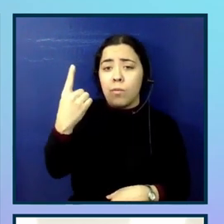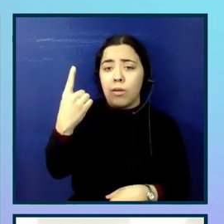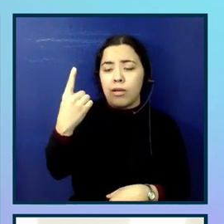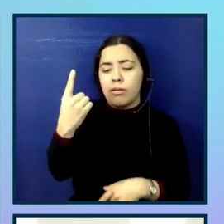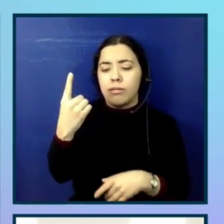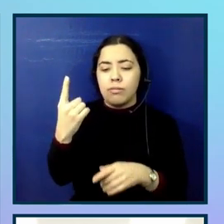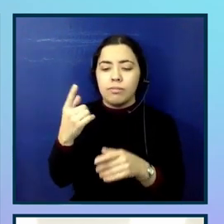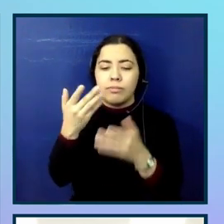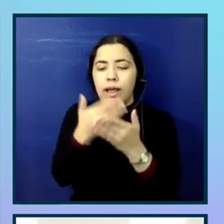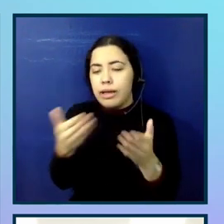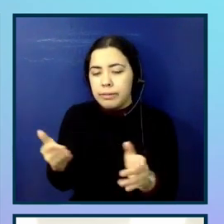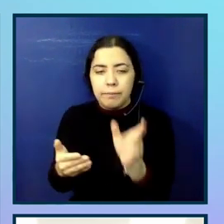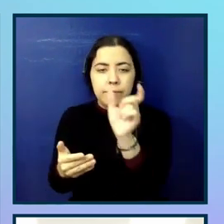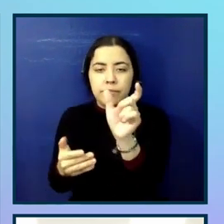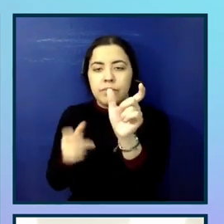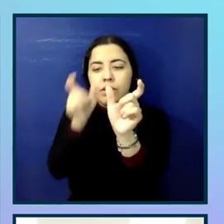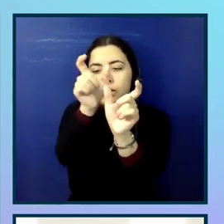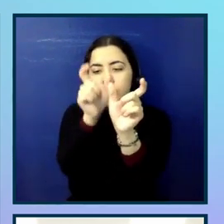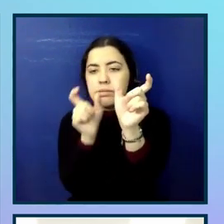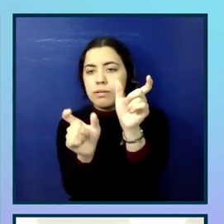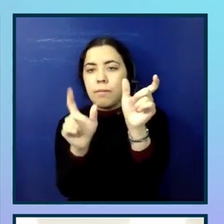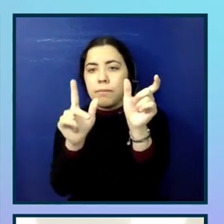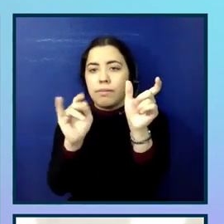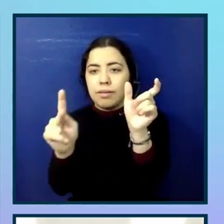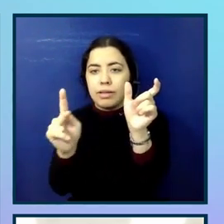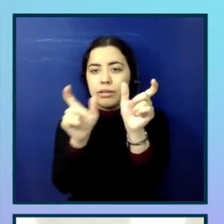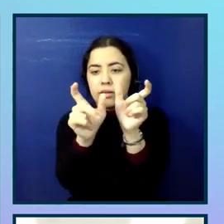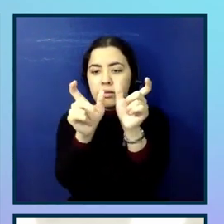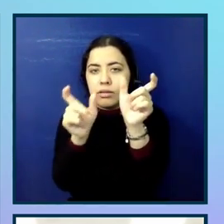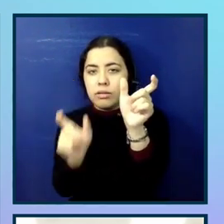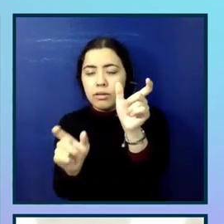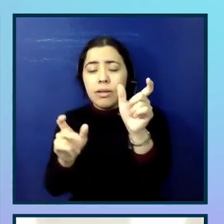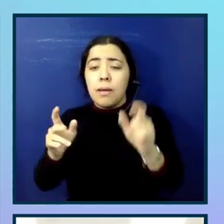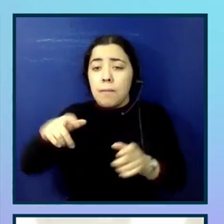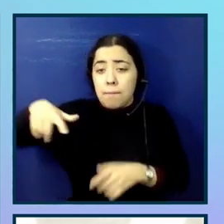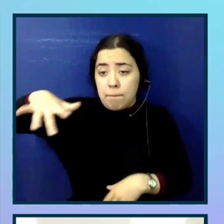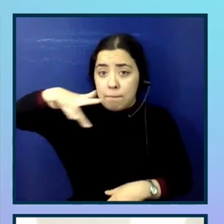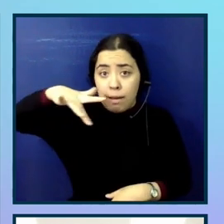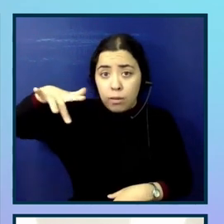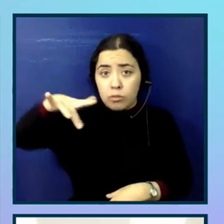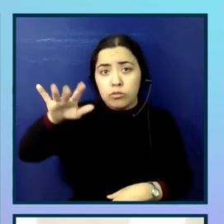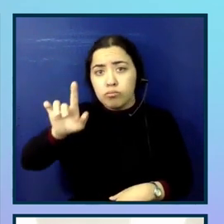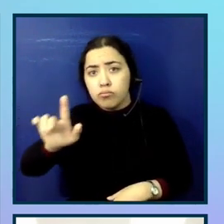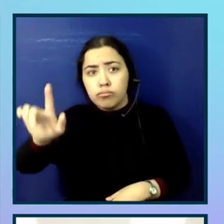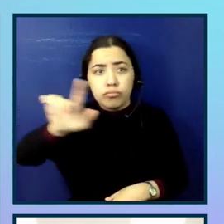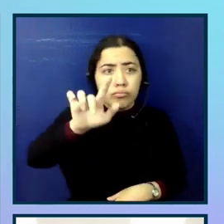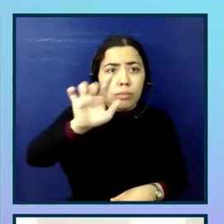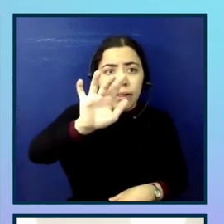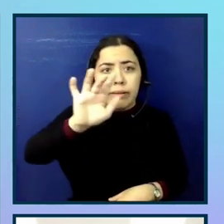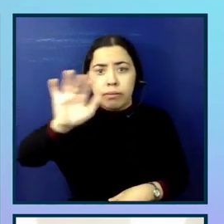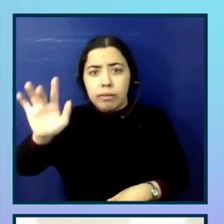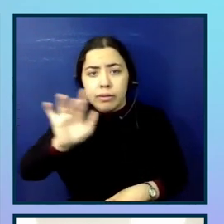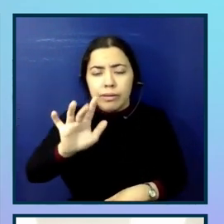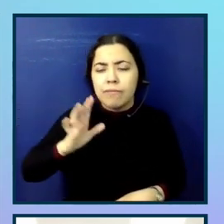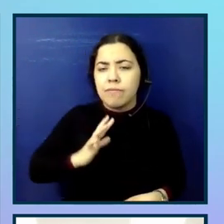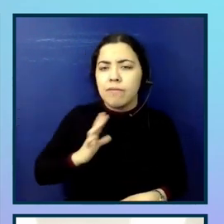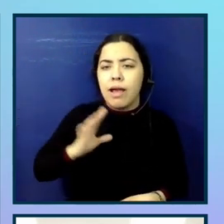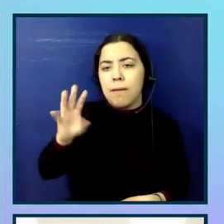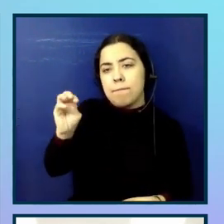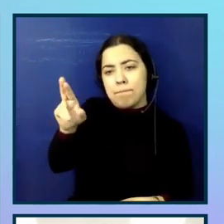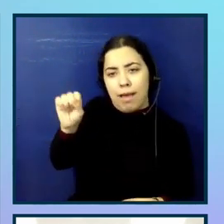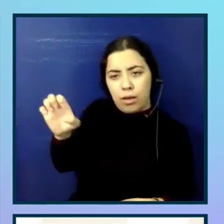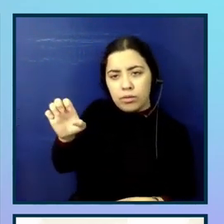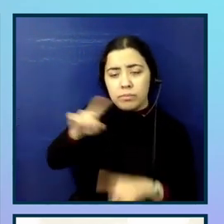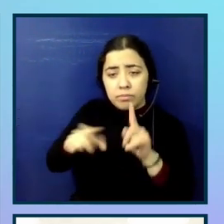for example, and that's fine for a mouse user, but it would block a screen reader and a keyboard only user. So this is what we've been doing to start our